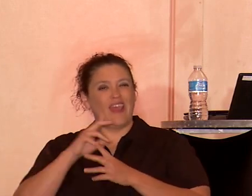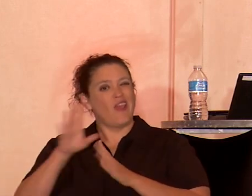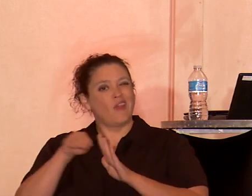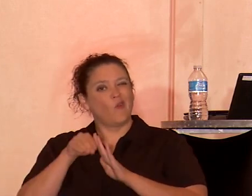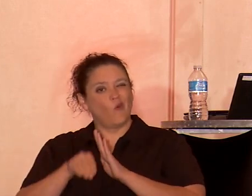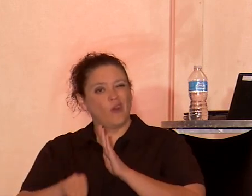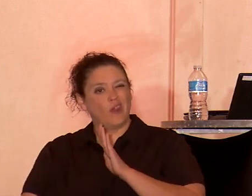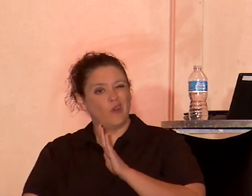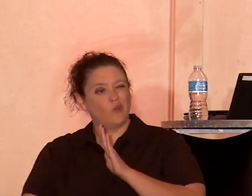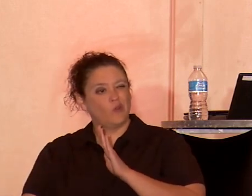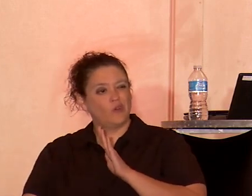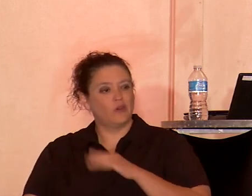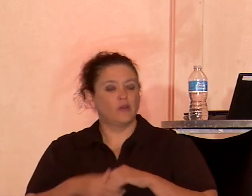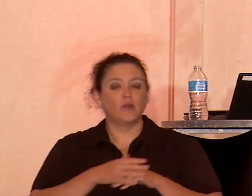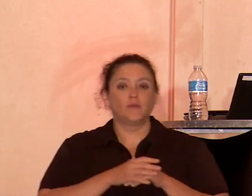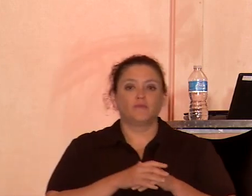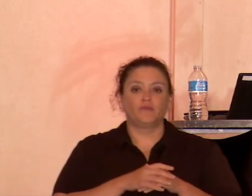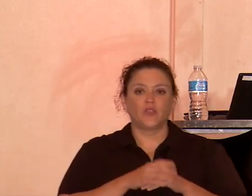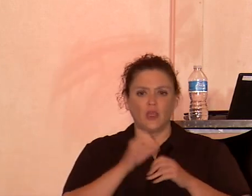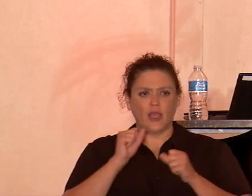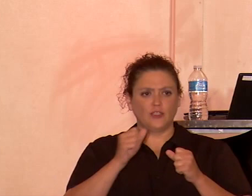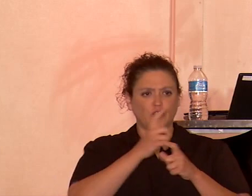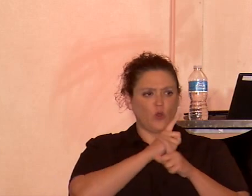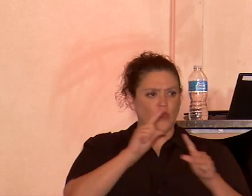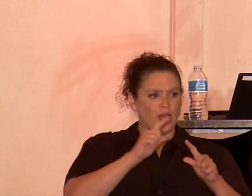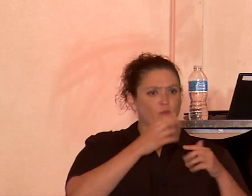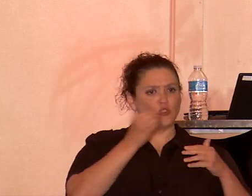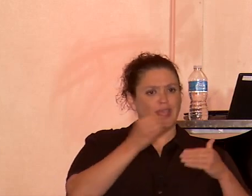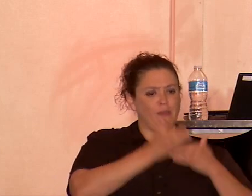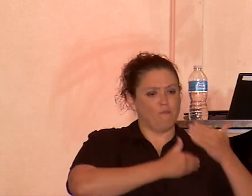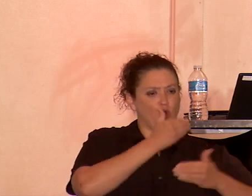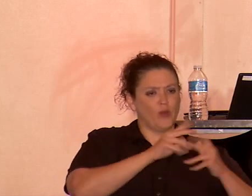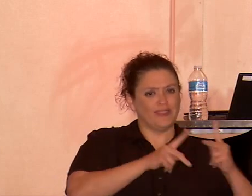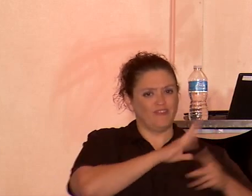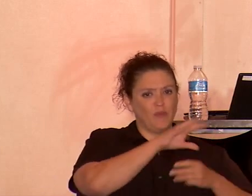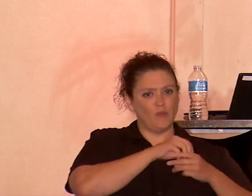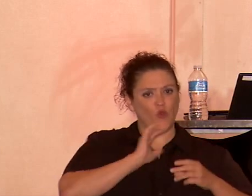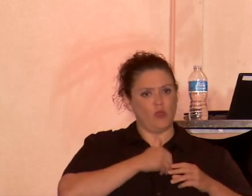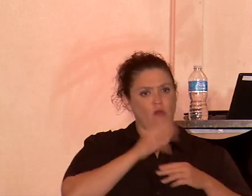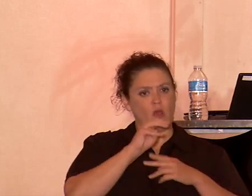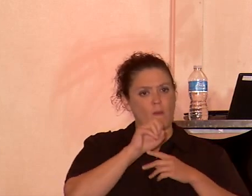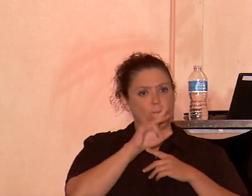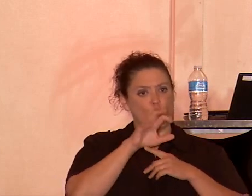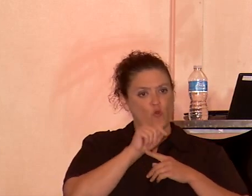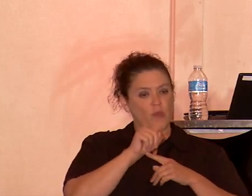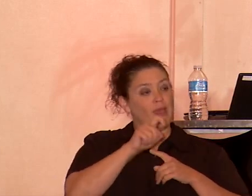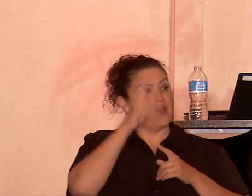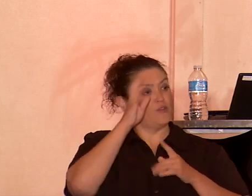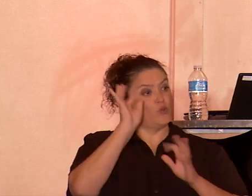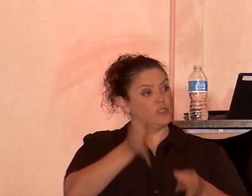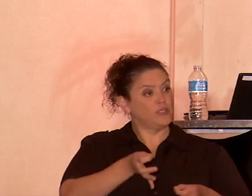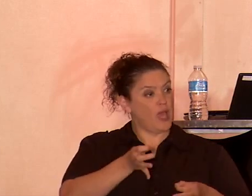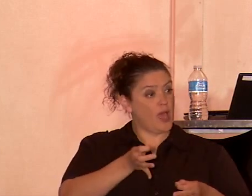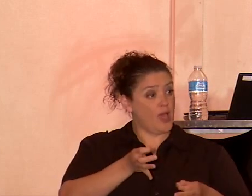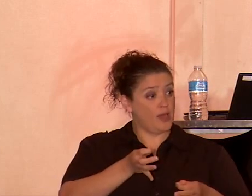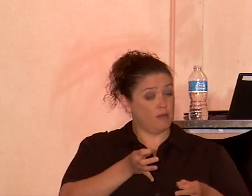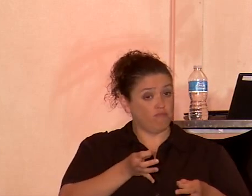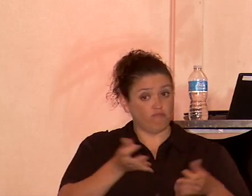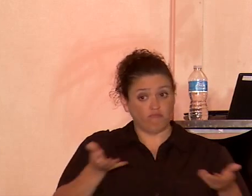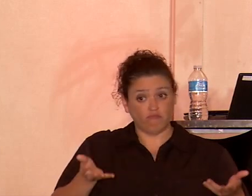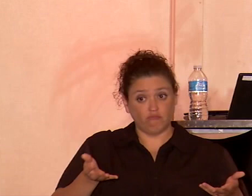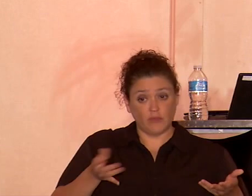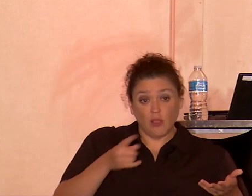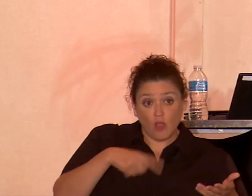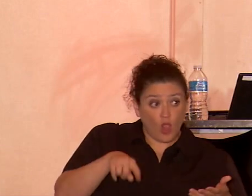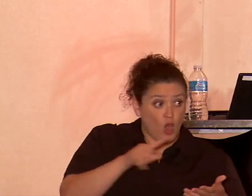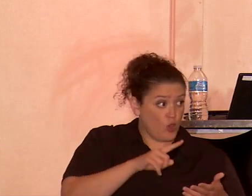And so the liberals and progressives in this movement have to decide, are you in